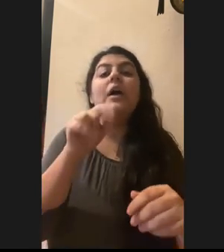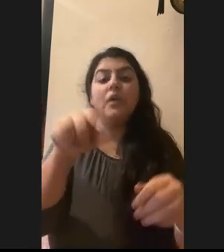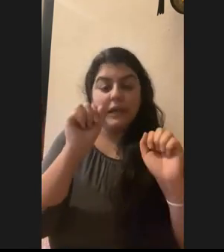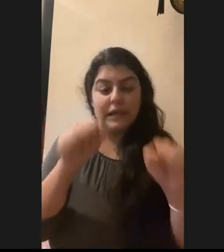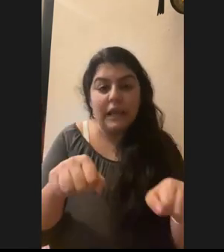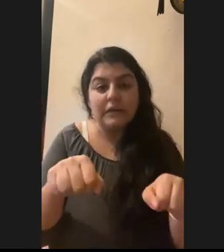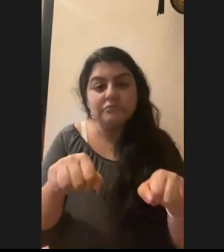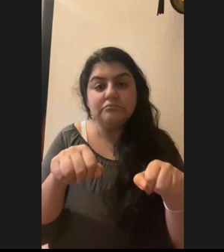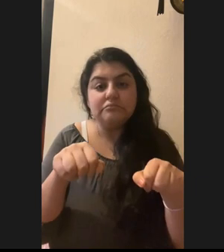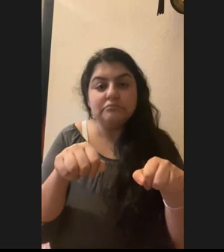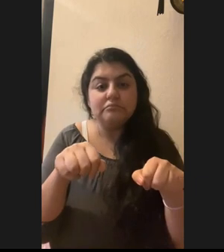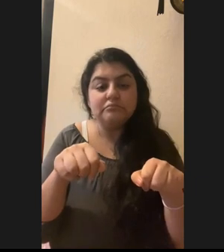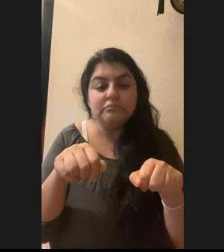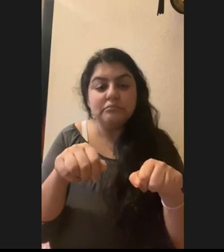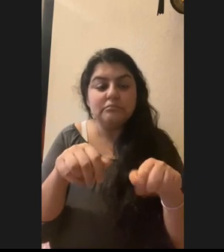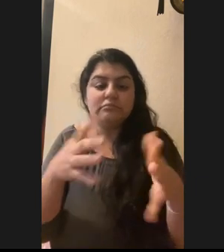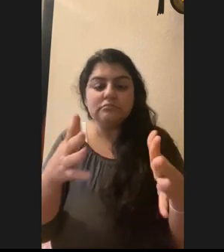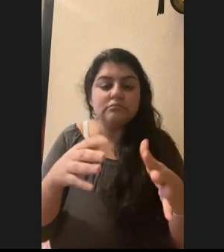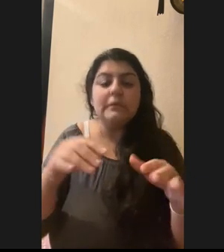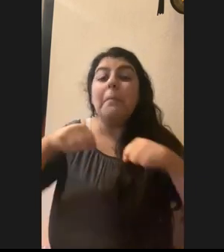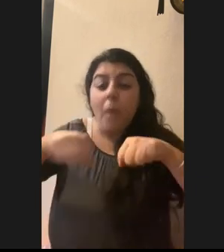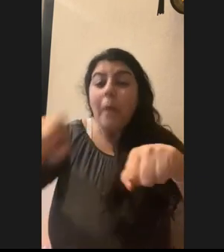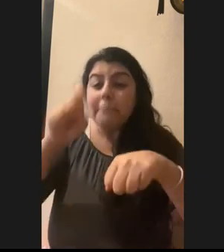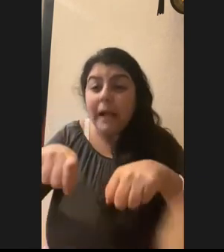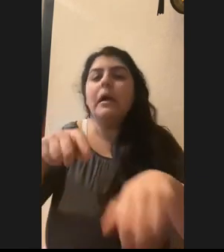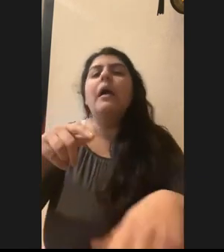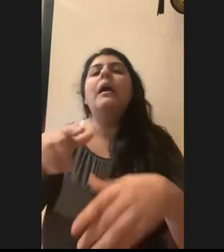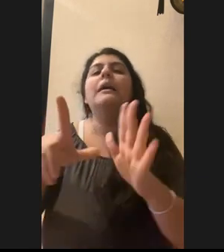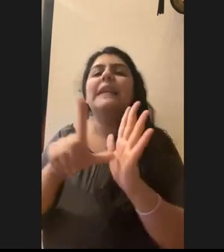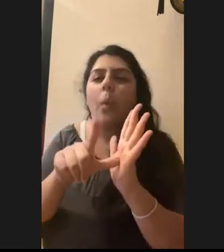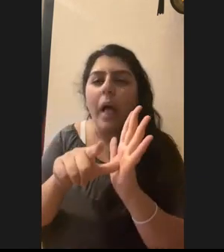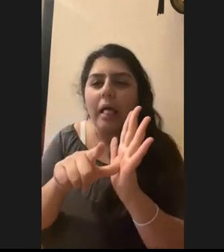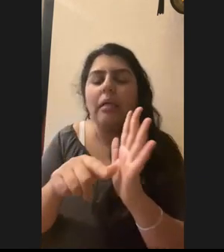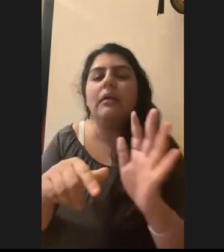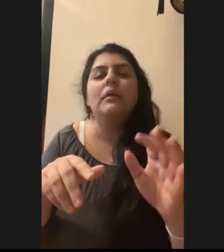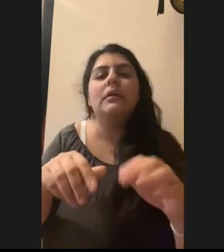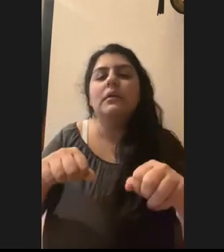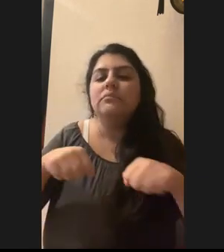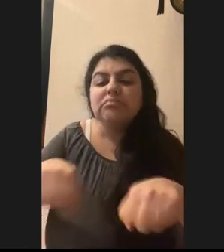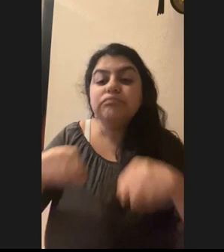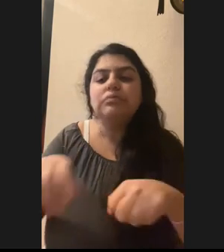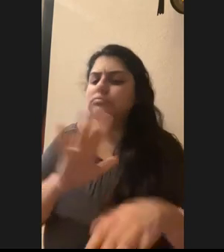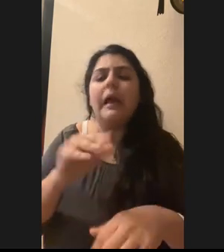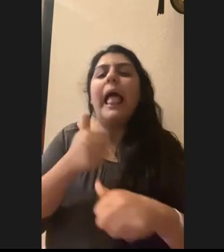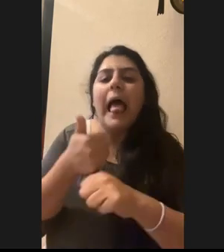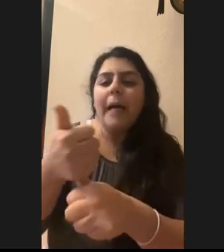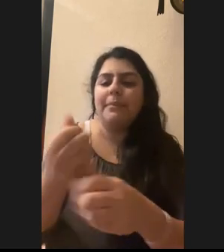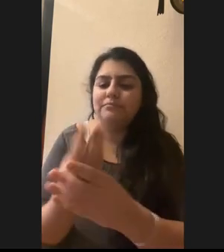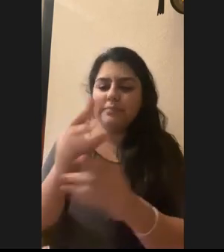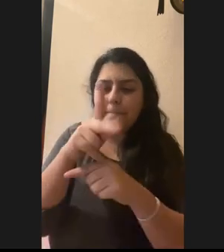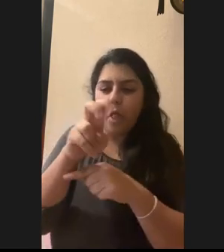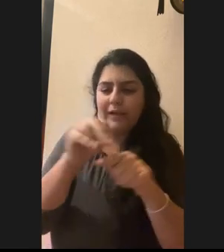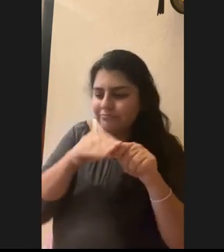longer before mowing it again, that helps, you pollinators and things. Um, another thing is just learning what you can get some books. And,